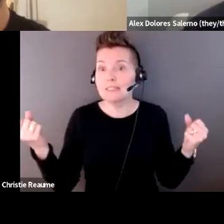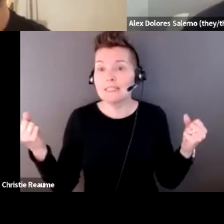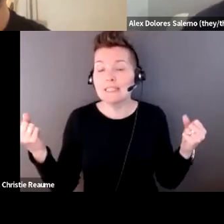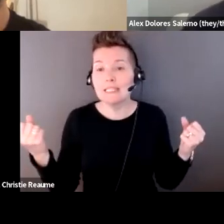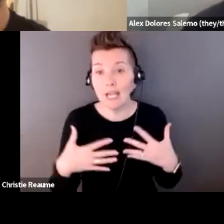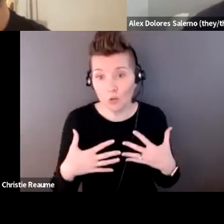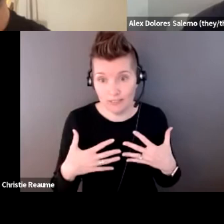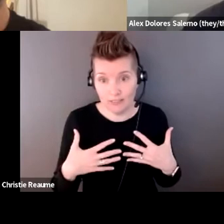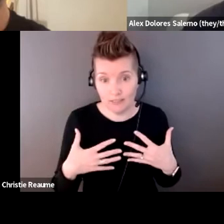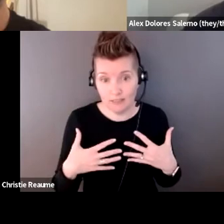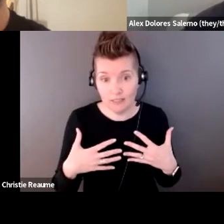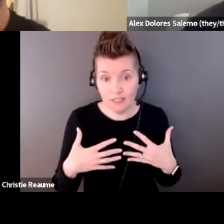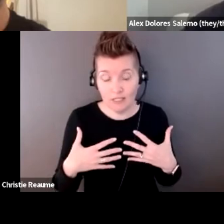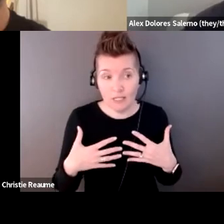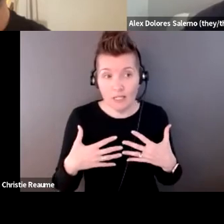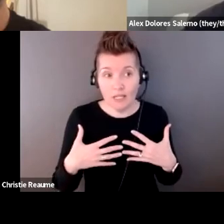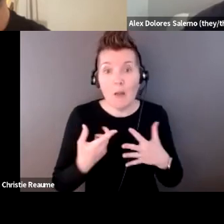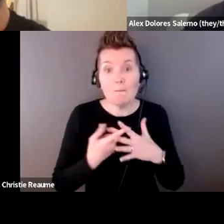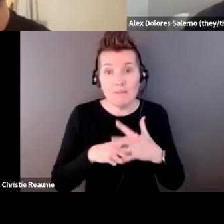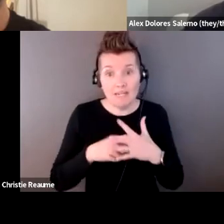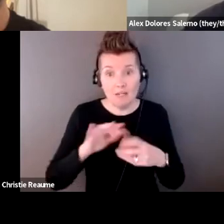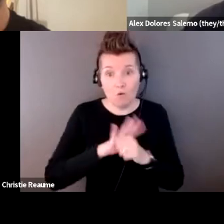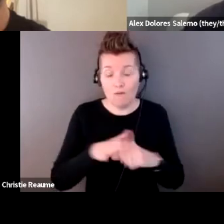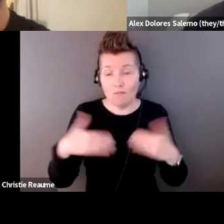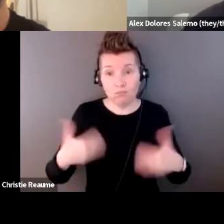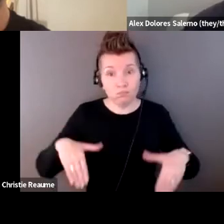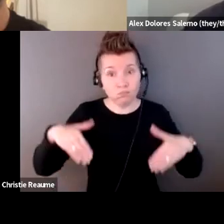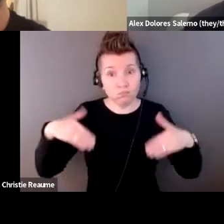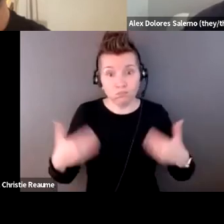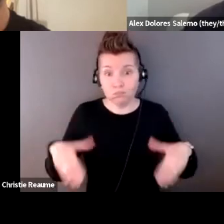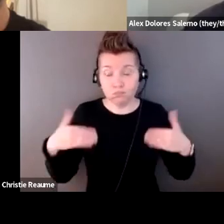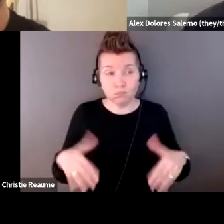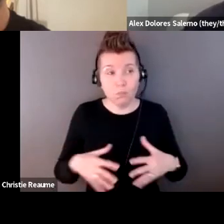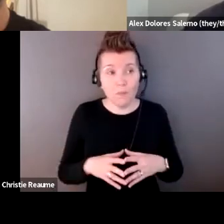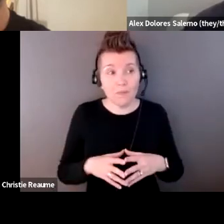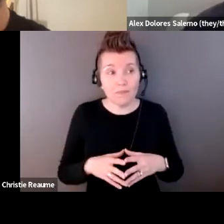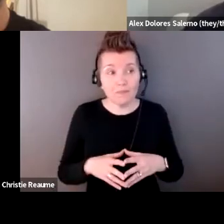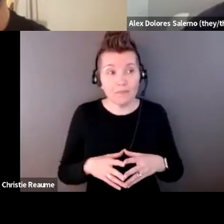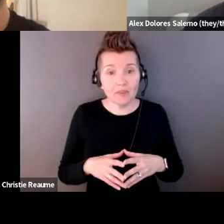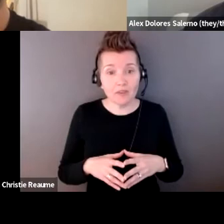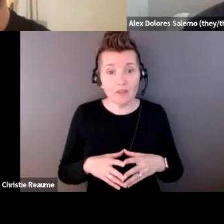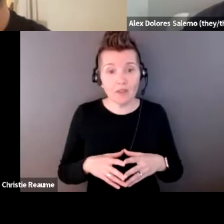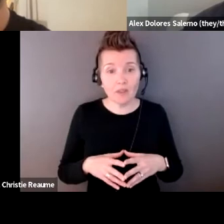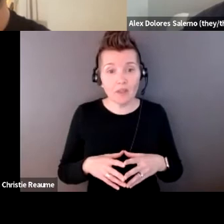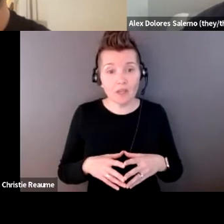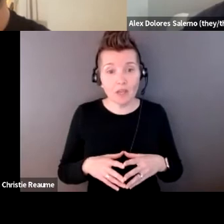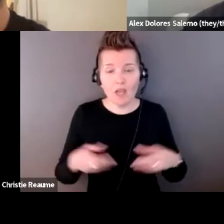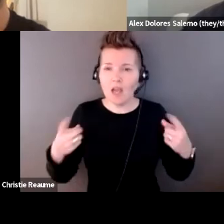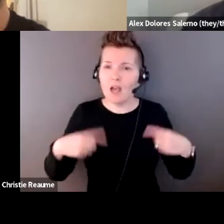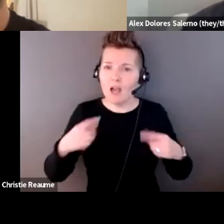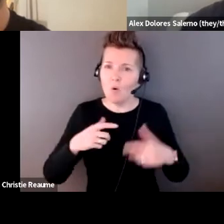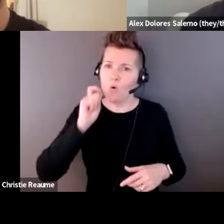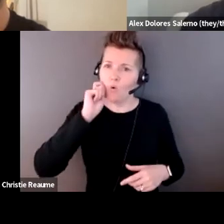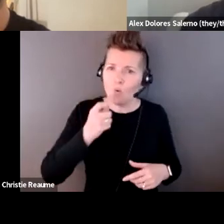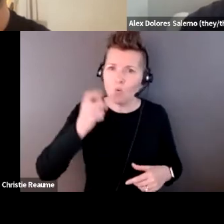And, you know, it's, it was pretty, pretty wild and cool to see how fast mutual aid projects came